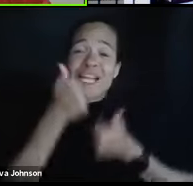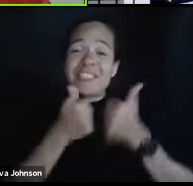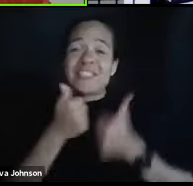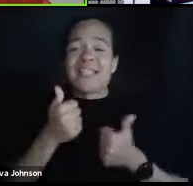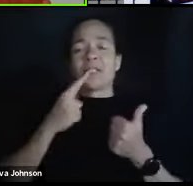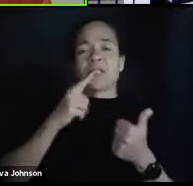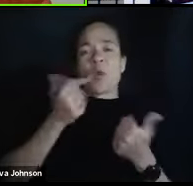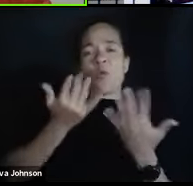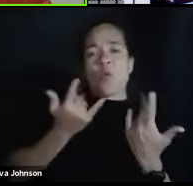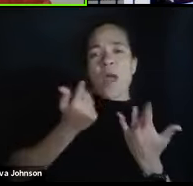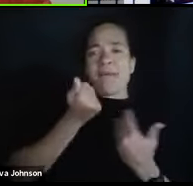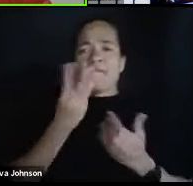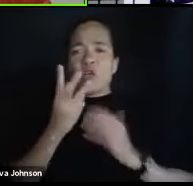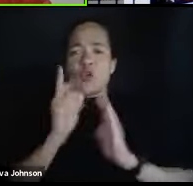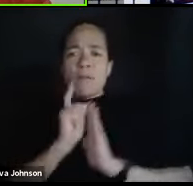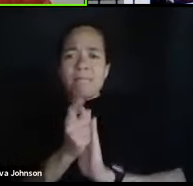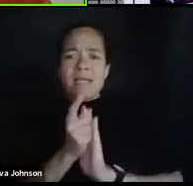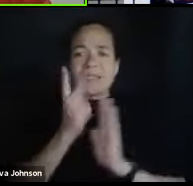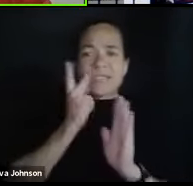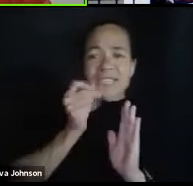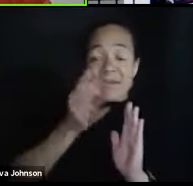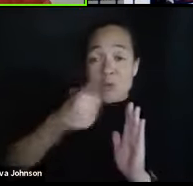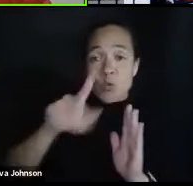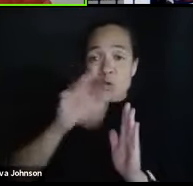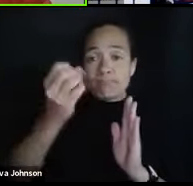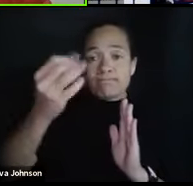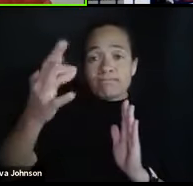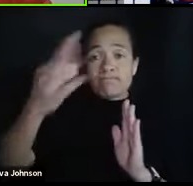can give us what they think is the correct answer.